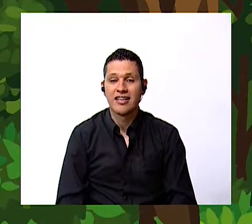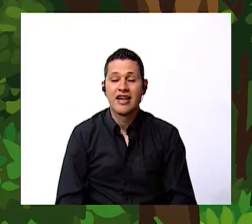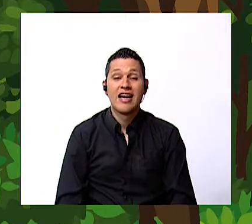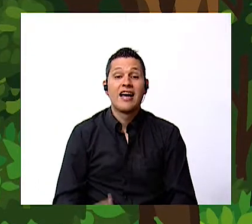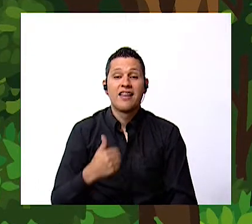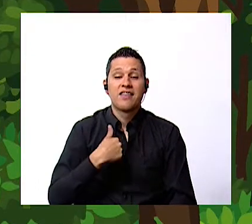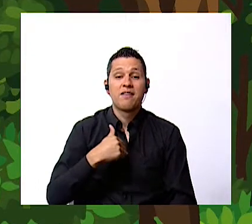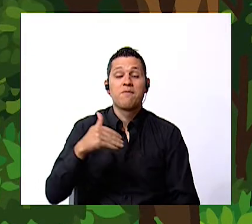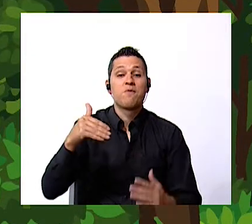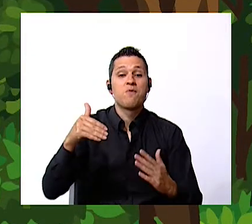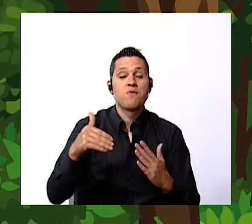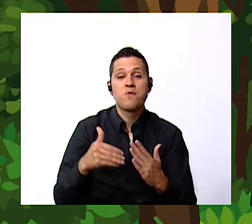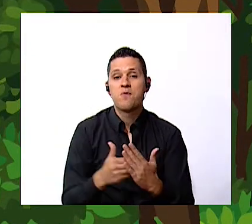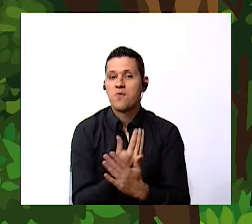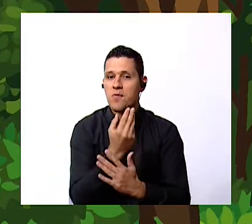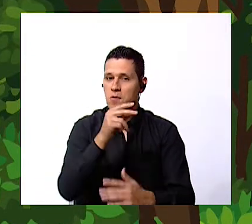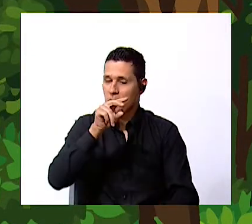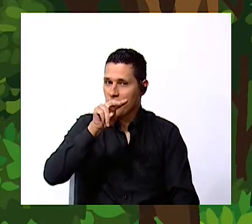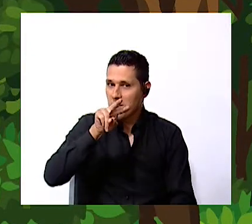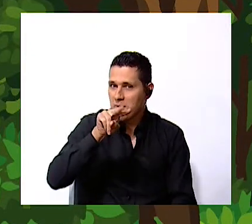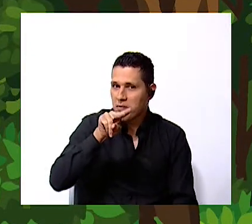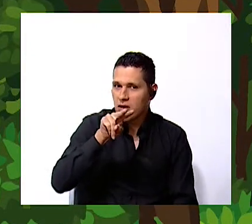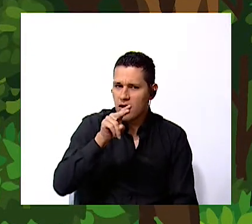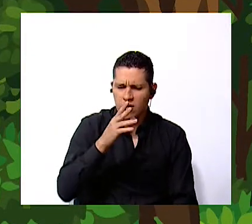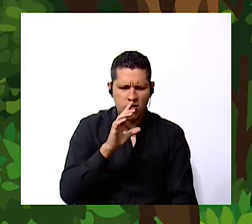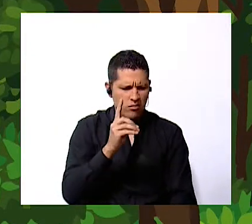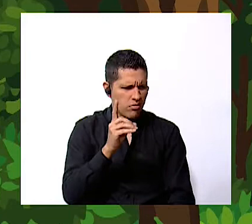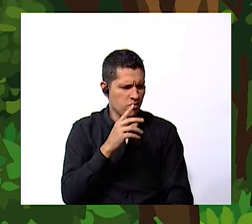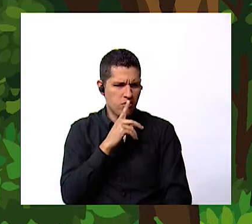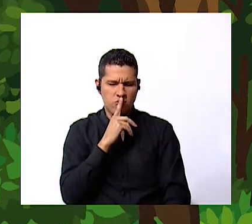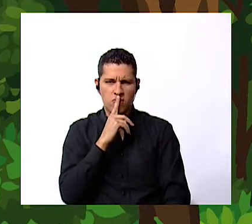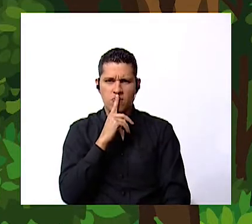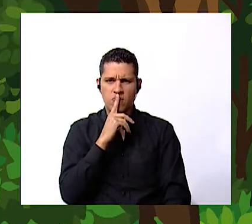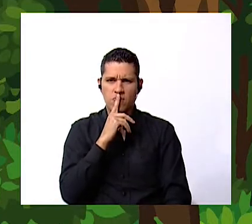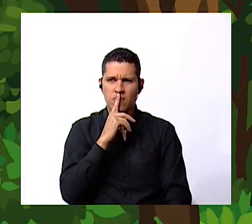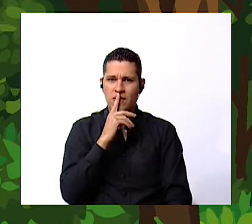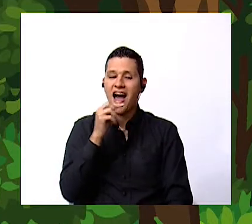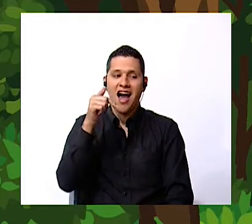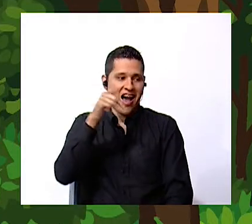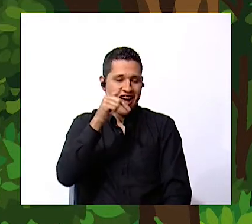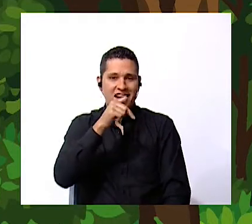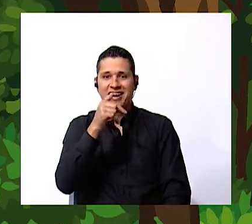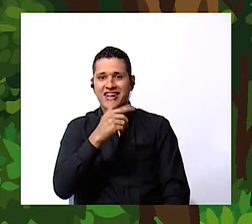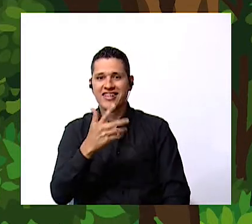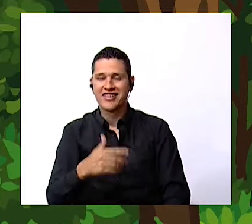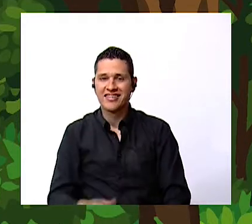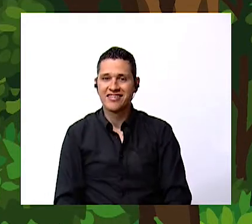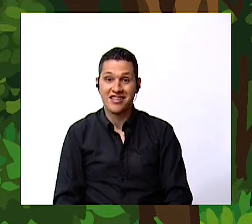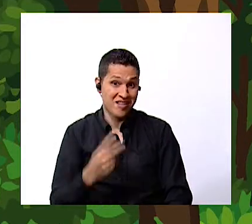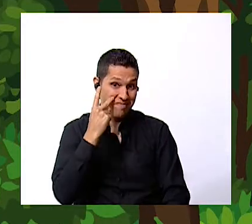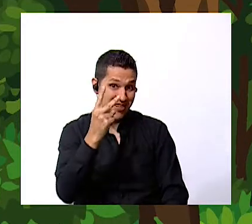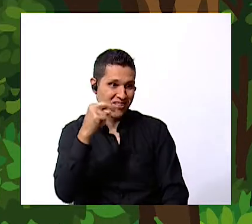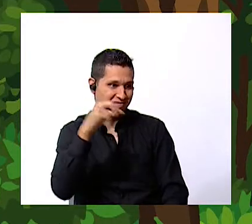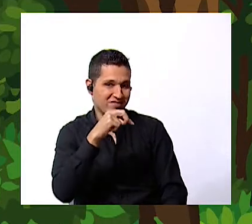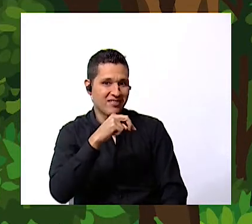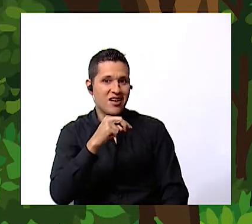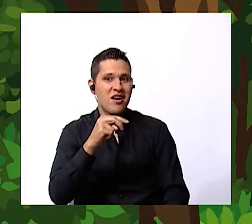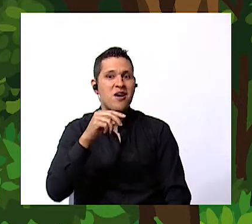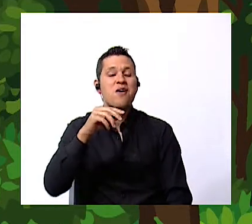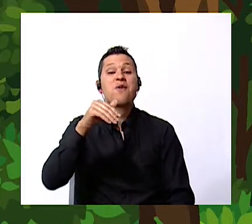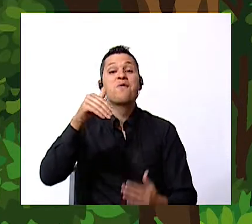classmate but where is it oh it's right here take a look we have a new